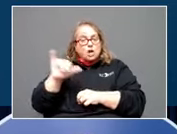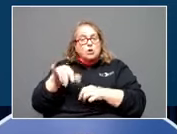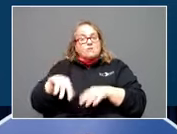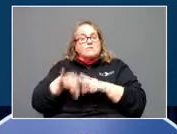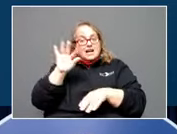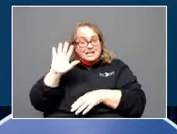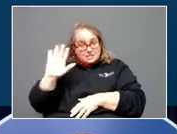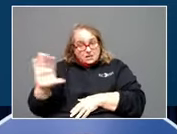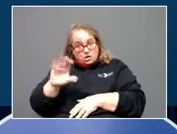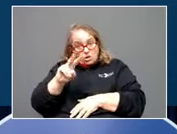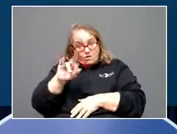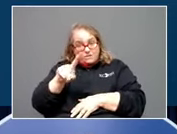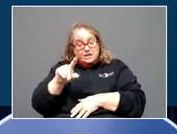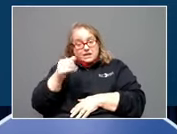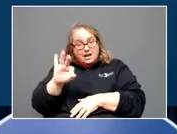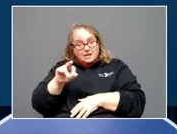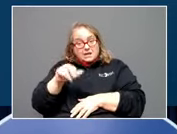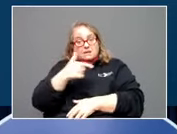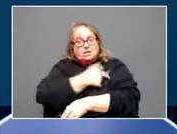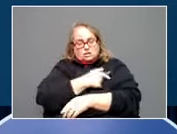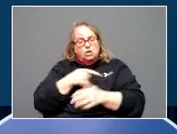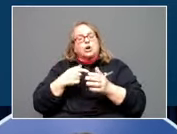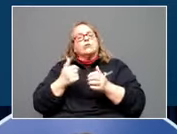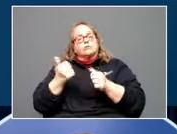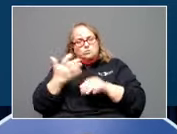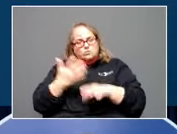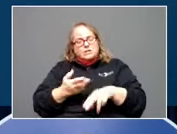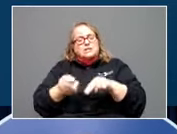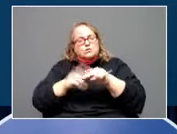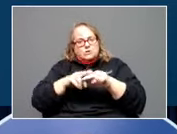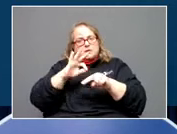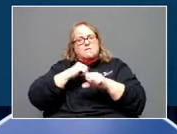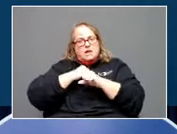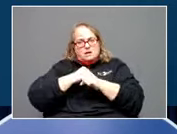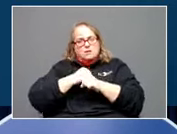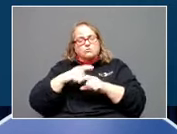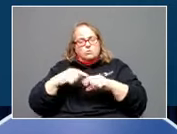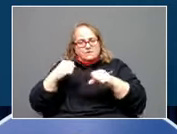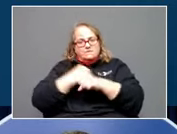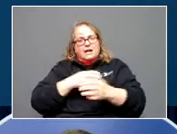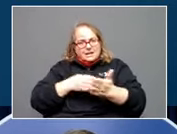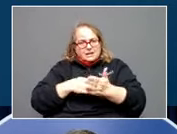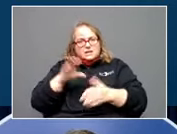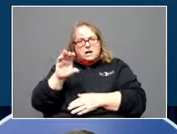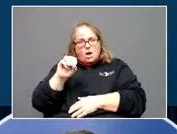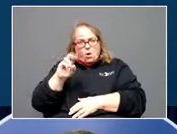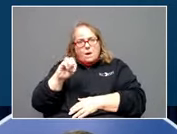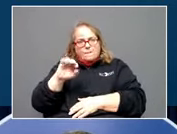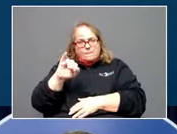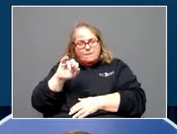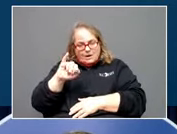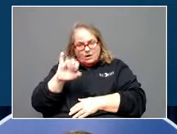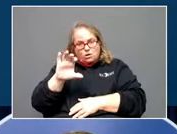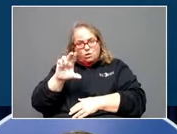vaccine caused a similarly increase in antibodies for fighting Omicron. So the message here is